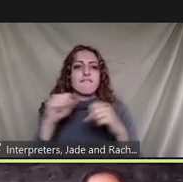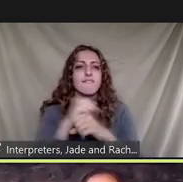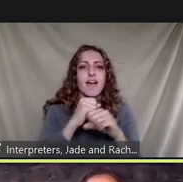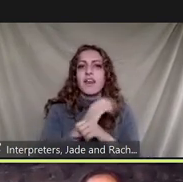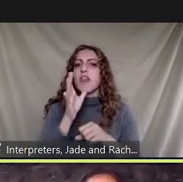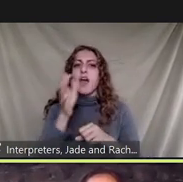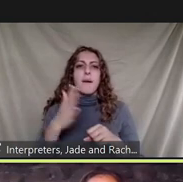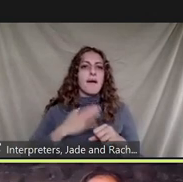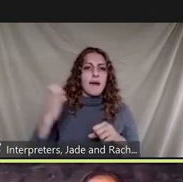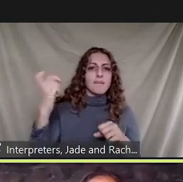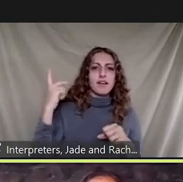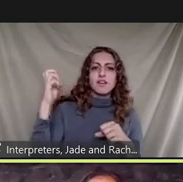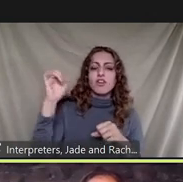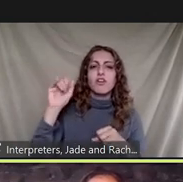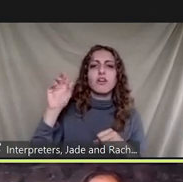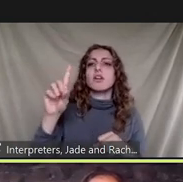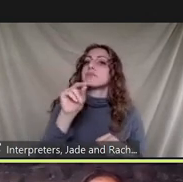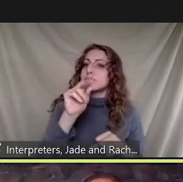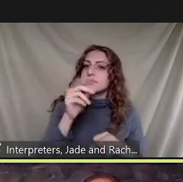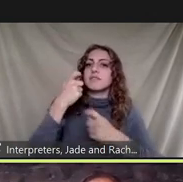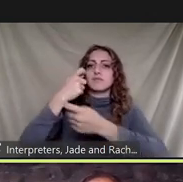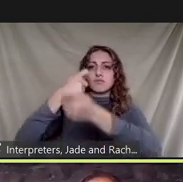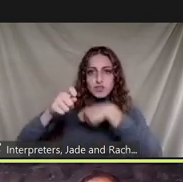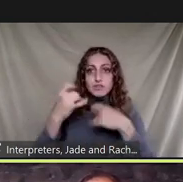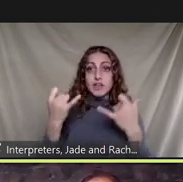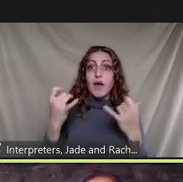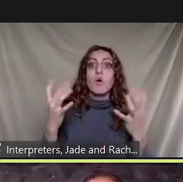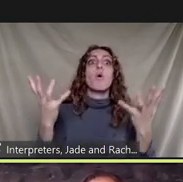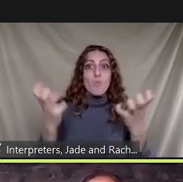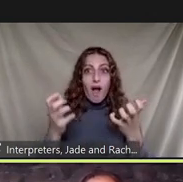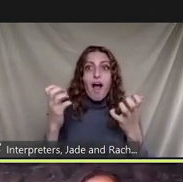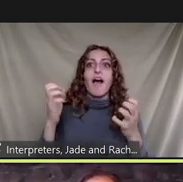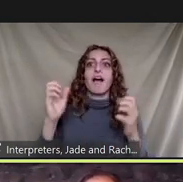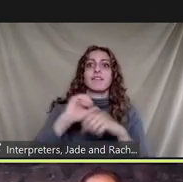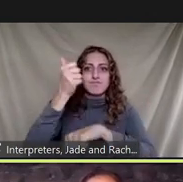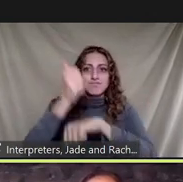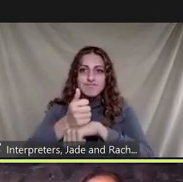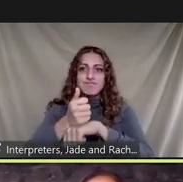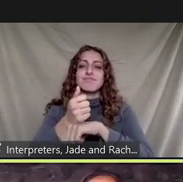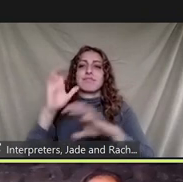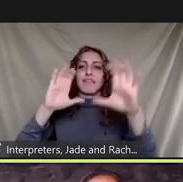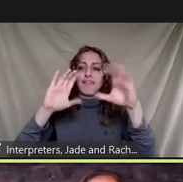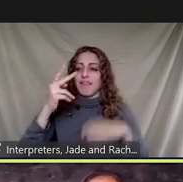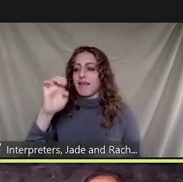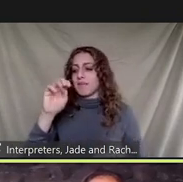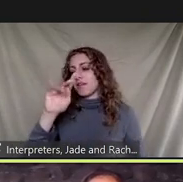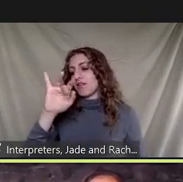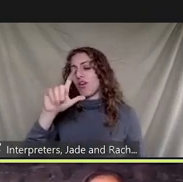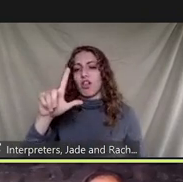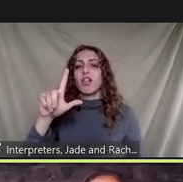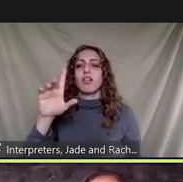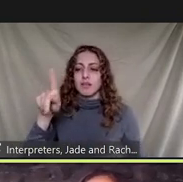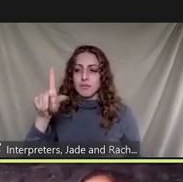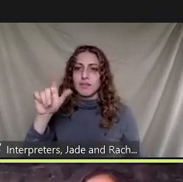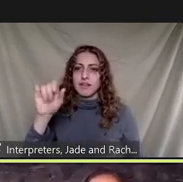chemical plants in my community it creates a tax base it creates jobs and it's actually not harmful for public health or the